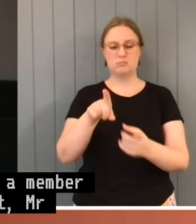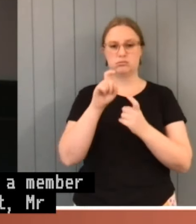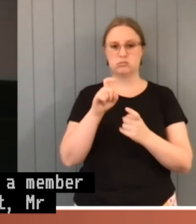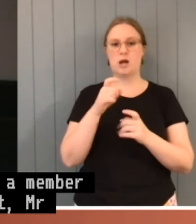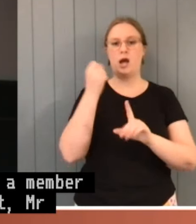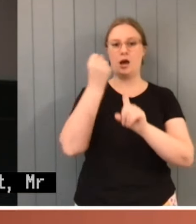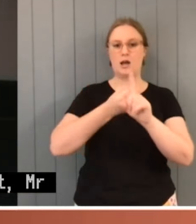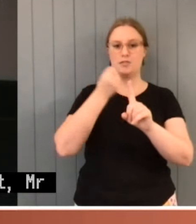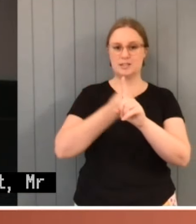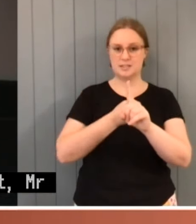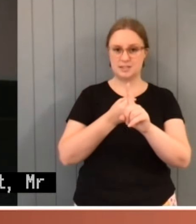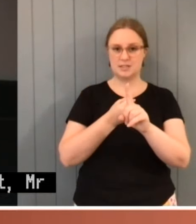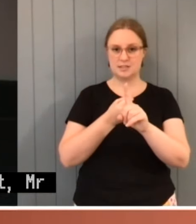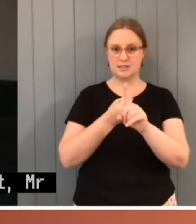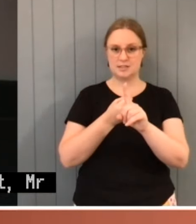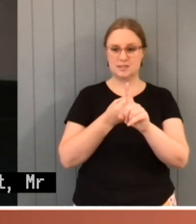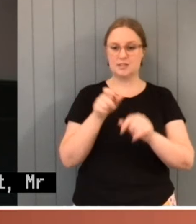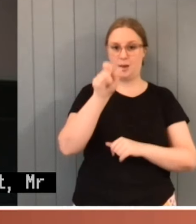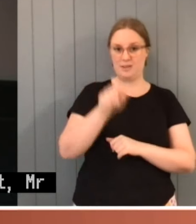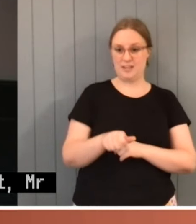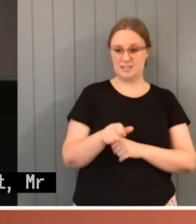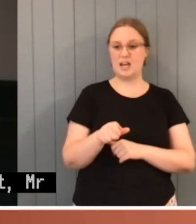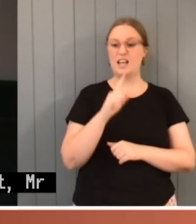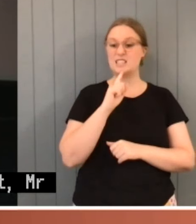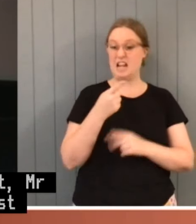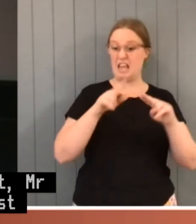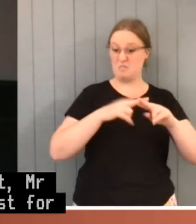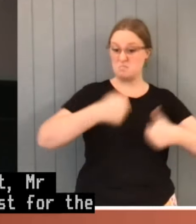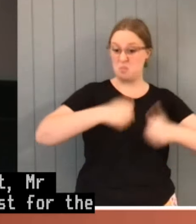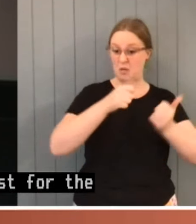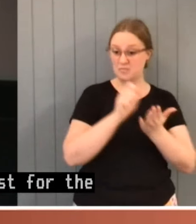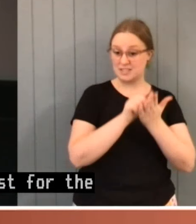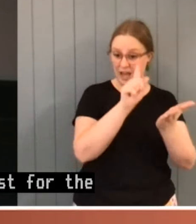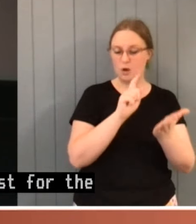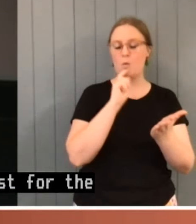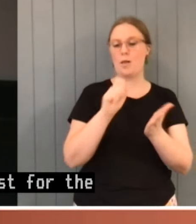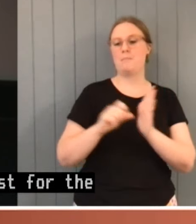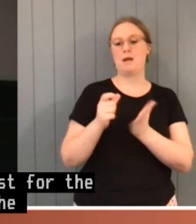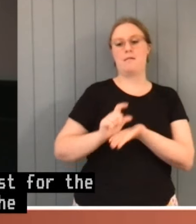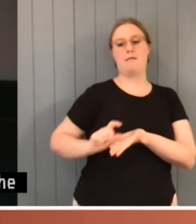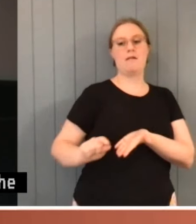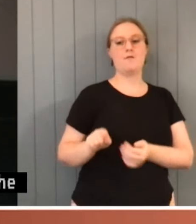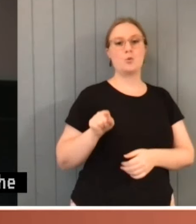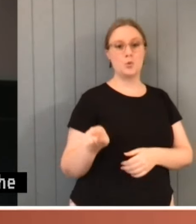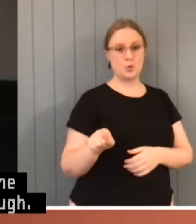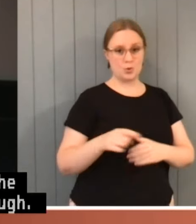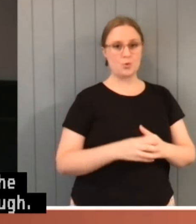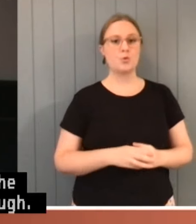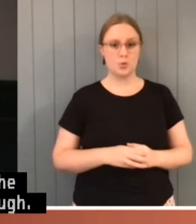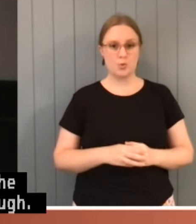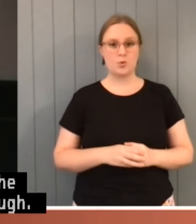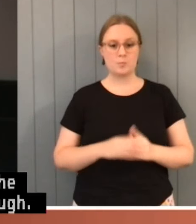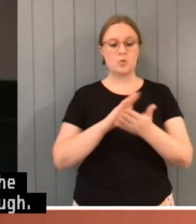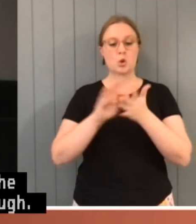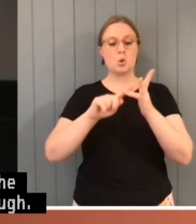a share of the commission if it went through. Mr Deeney made representations to the relevant minister about the virtues of the property,